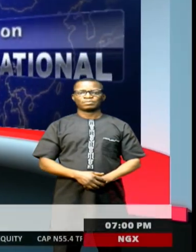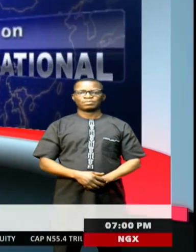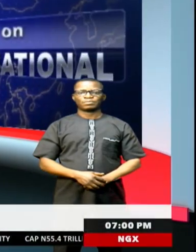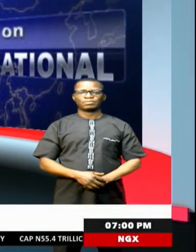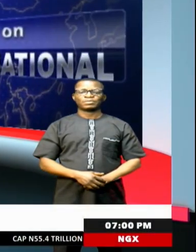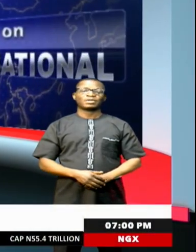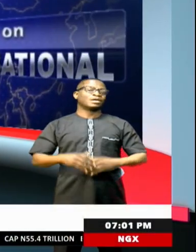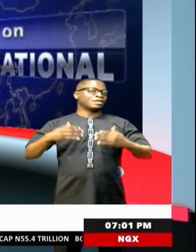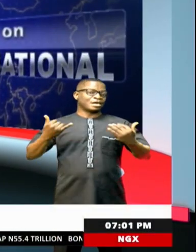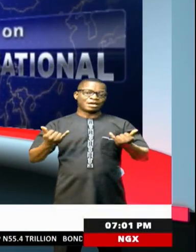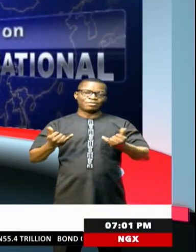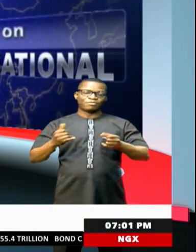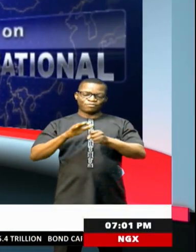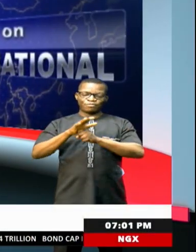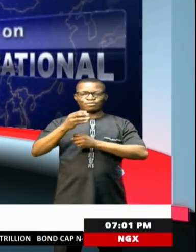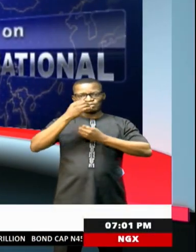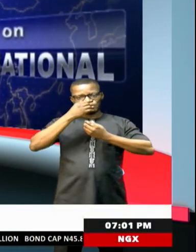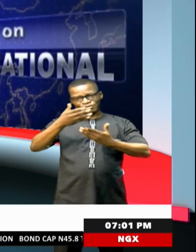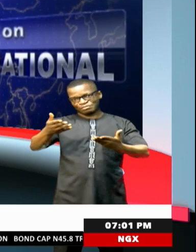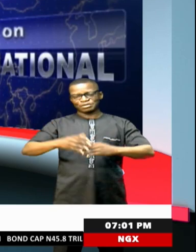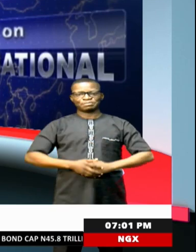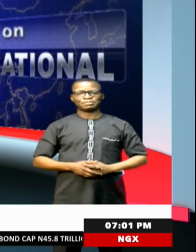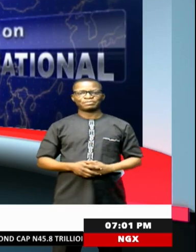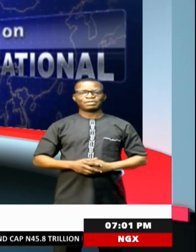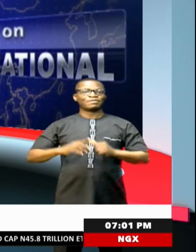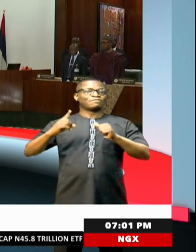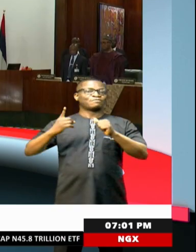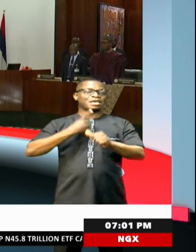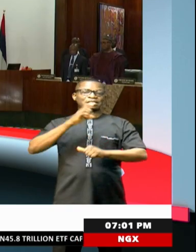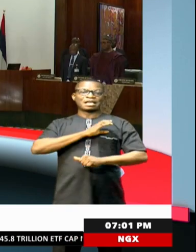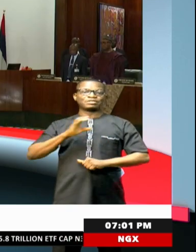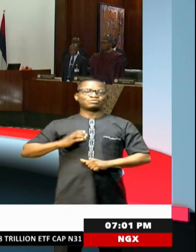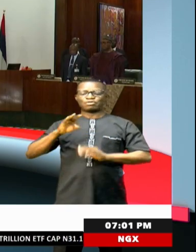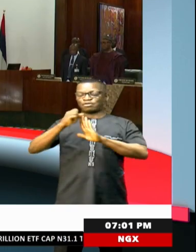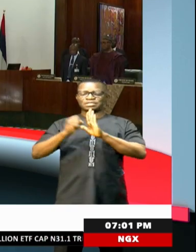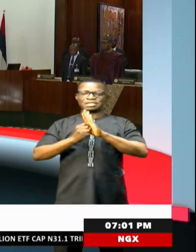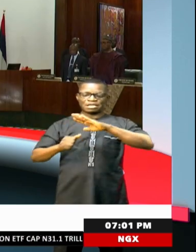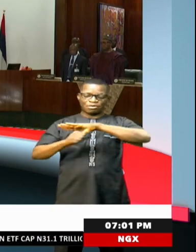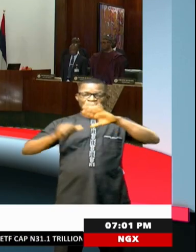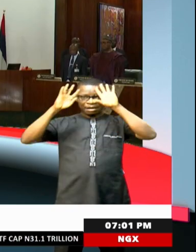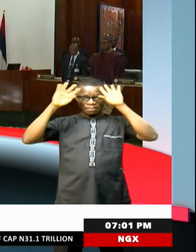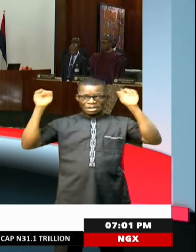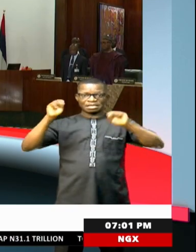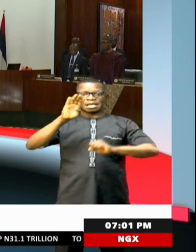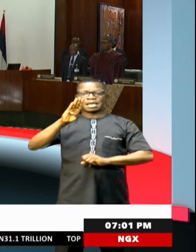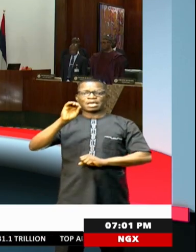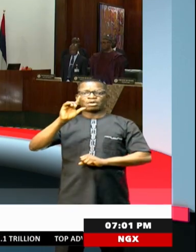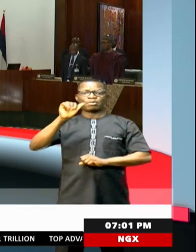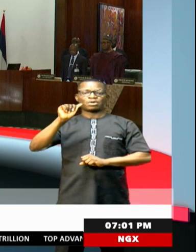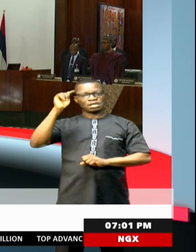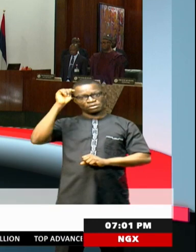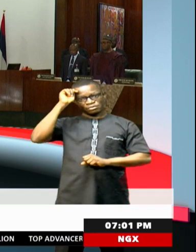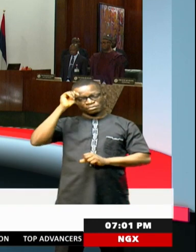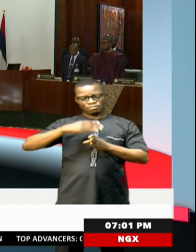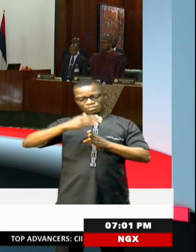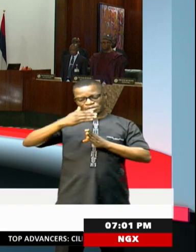And now the news and details. The first Council of State meeting under President Bolatunibu has just ended at the